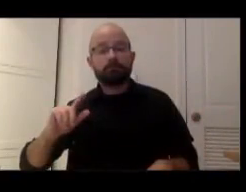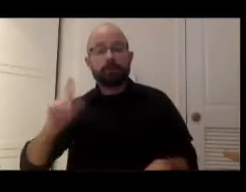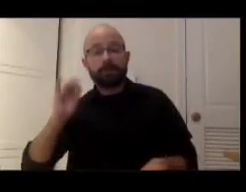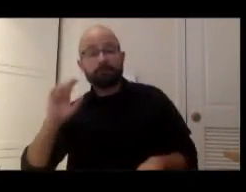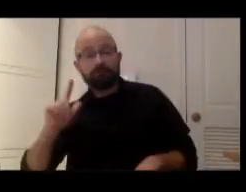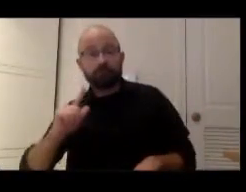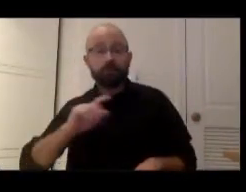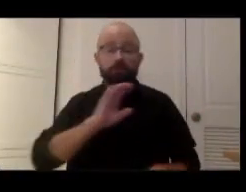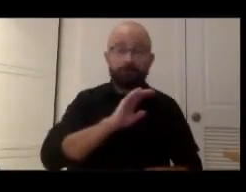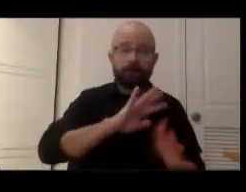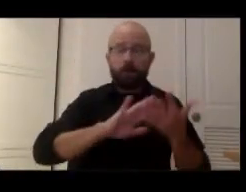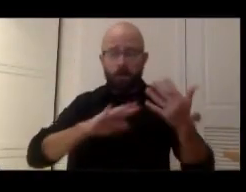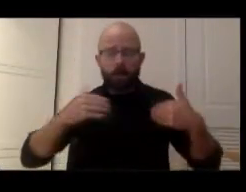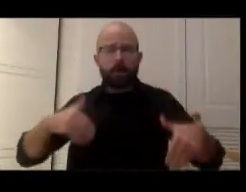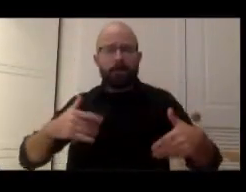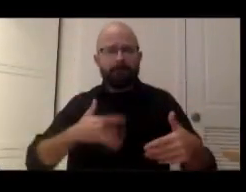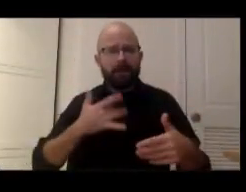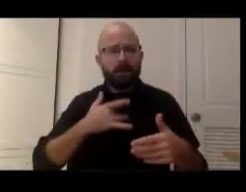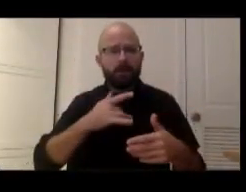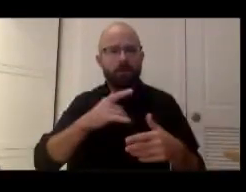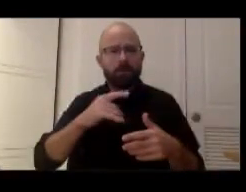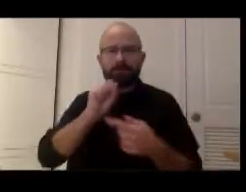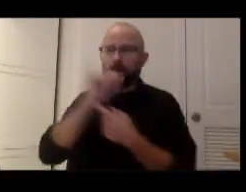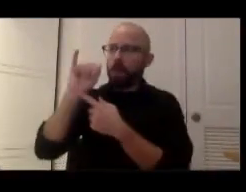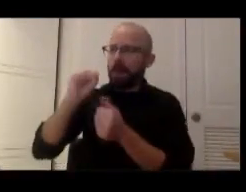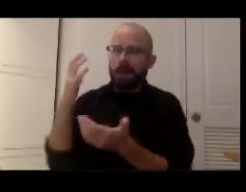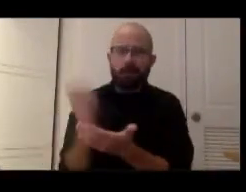the nation. Represent who we are.